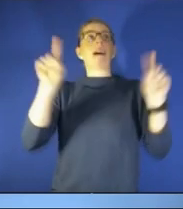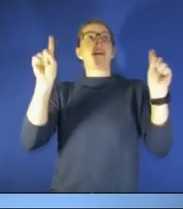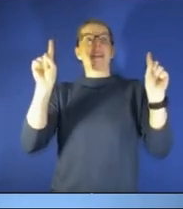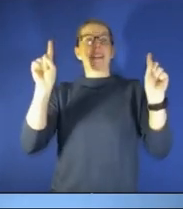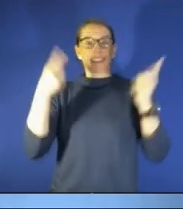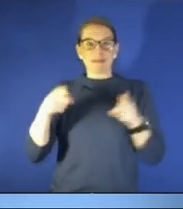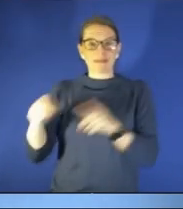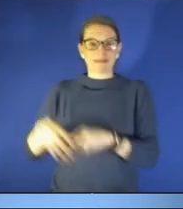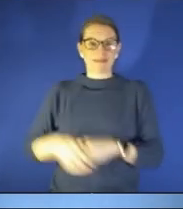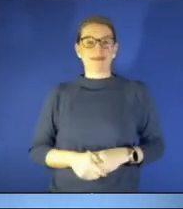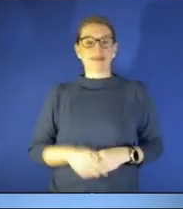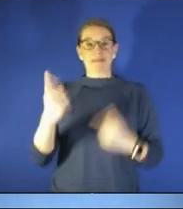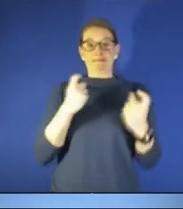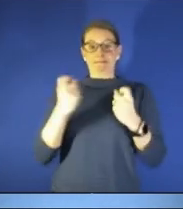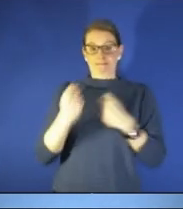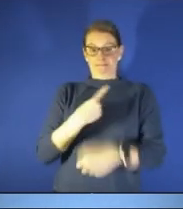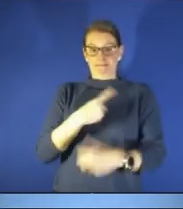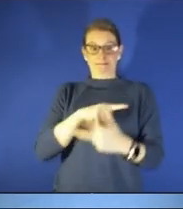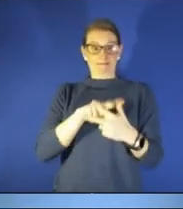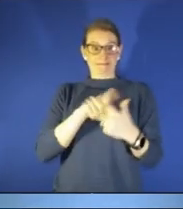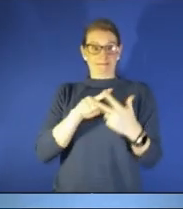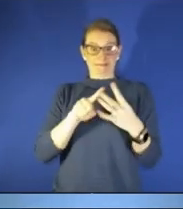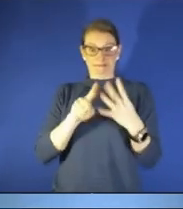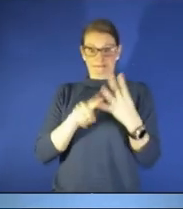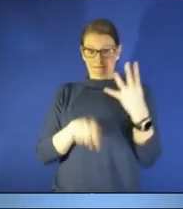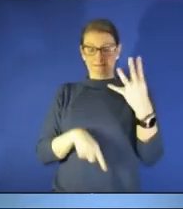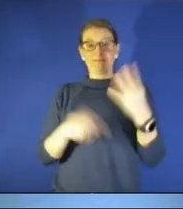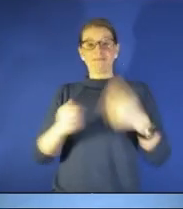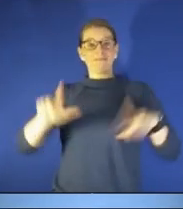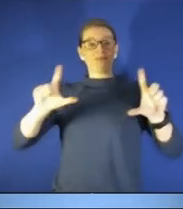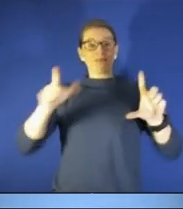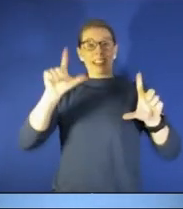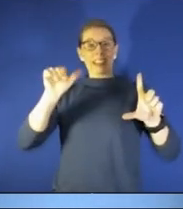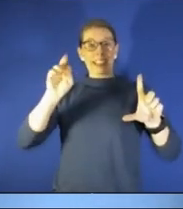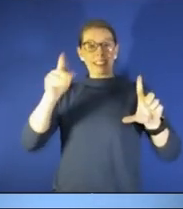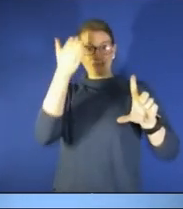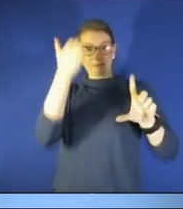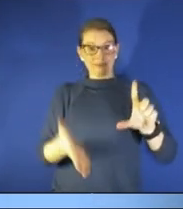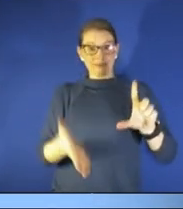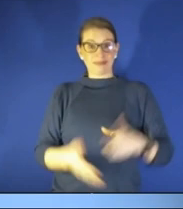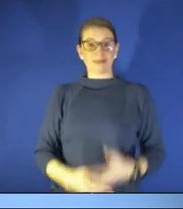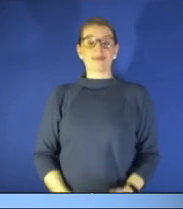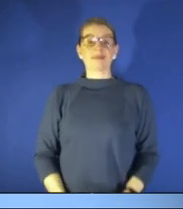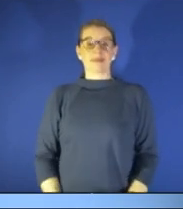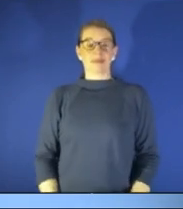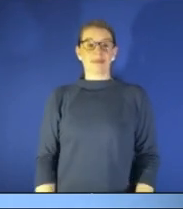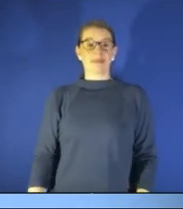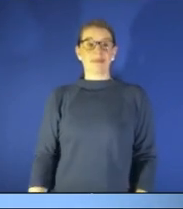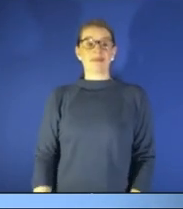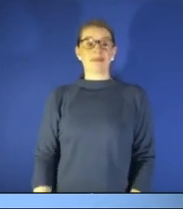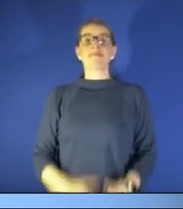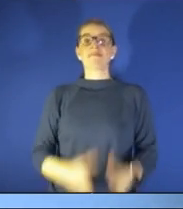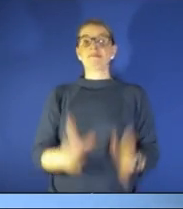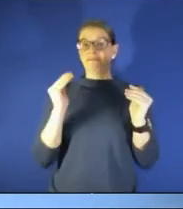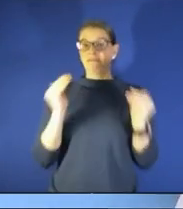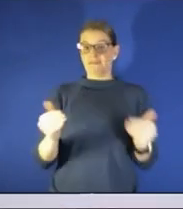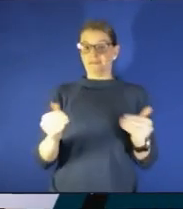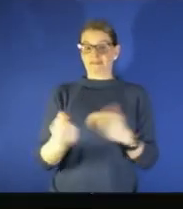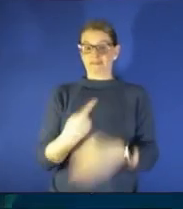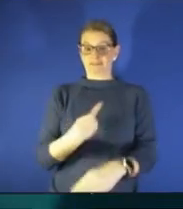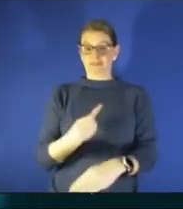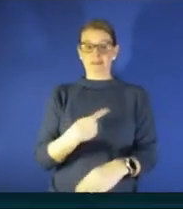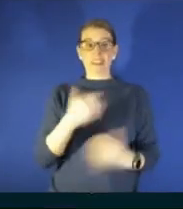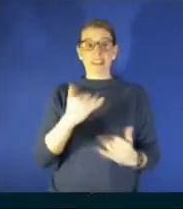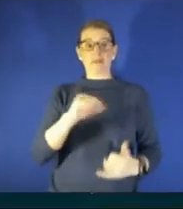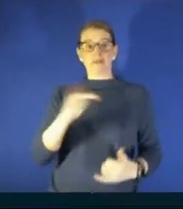into us today on youtube facebook and the medical news network you can find links to those right there on your screen so get those in but now let's get to dr dana hawkinson